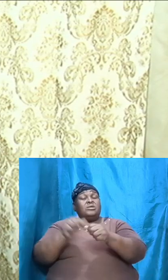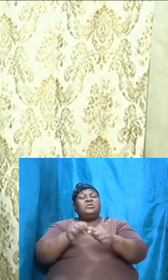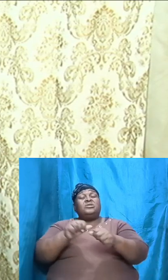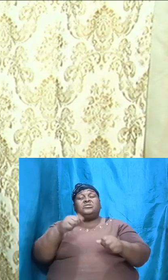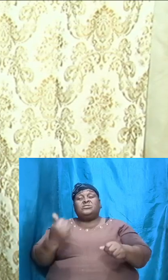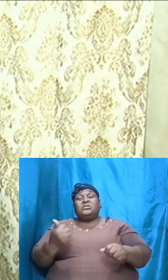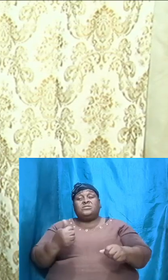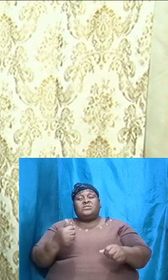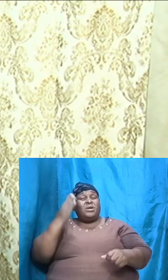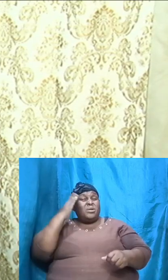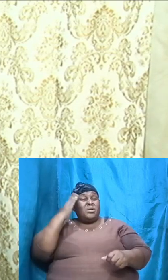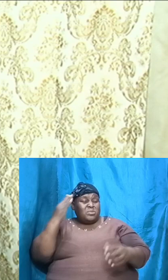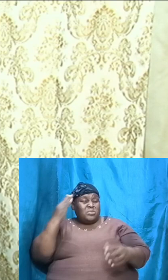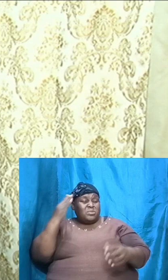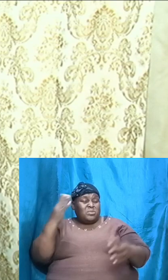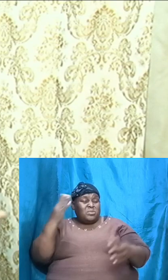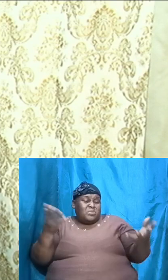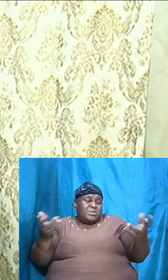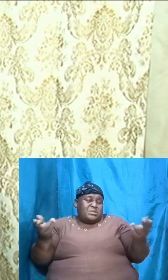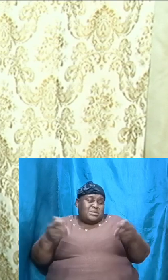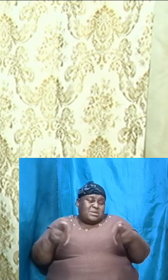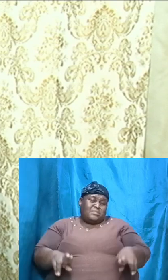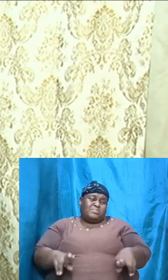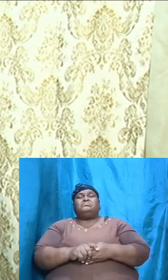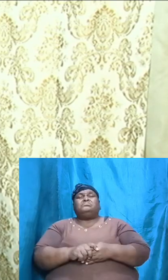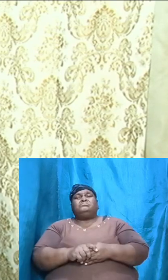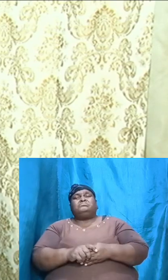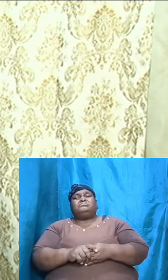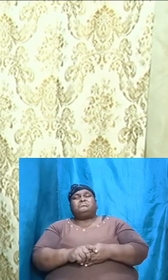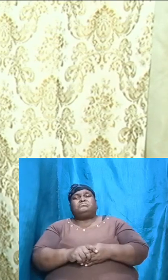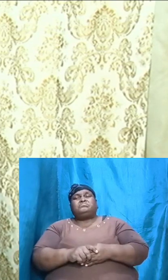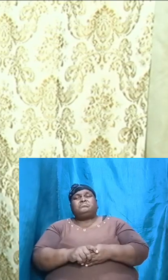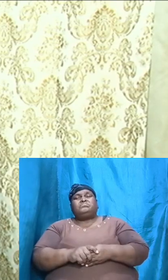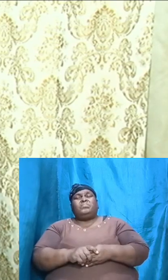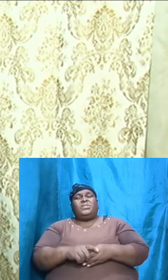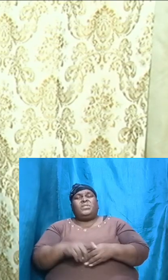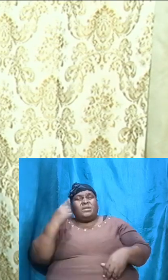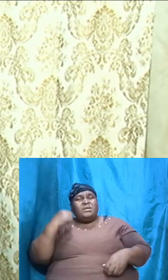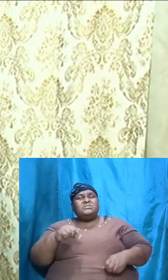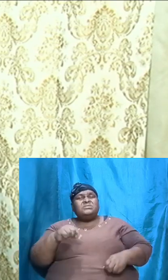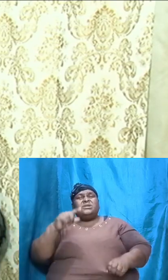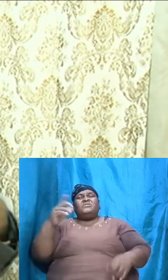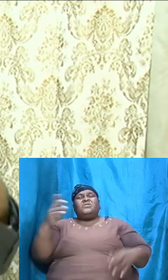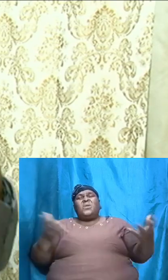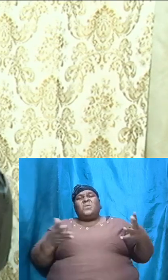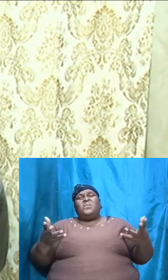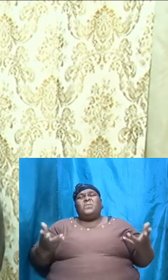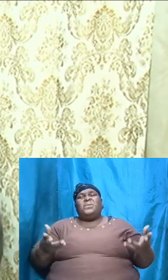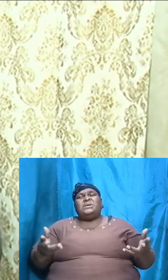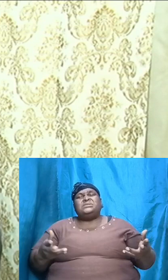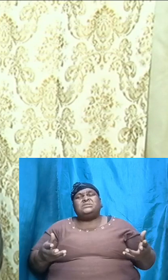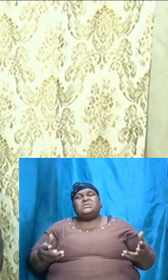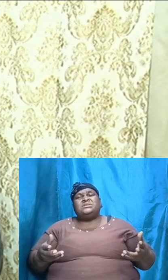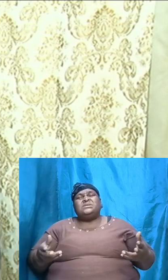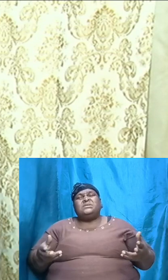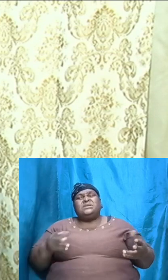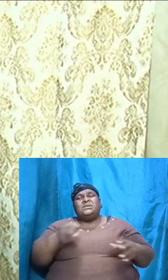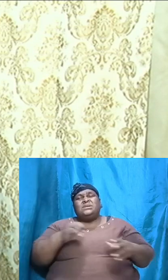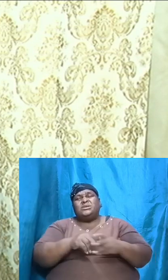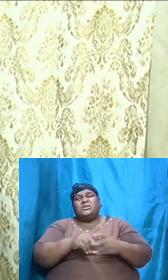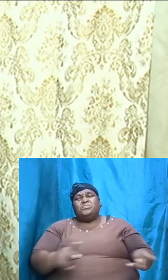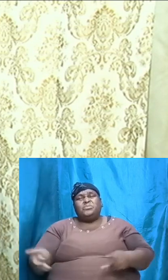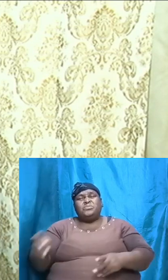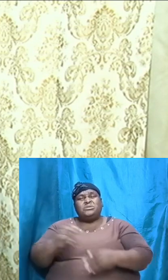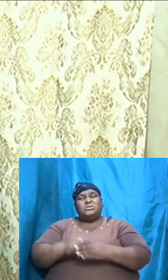know exactly what happened. We spoke about it even recently in church. Because of what has been injected in this